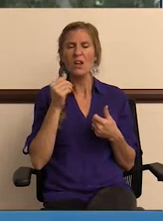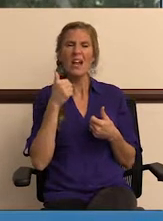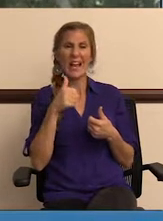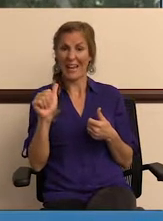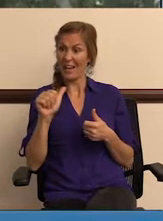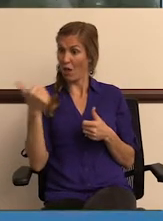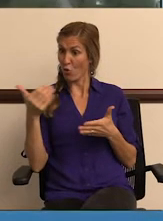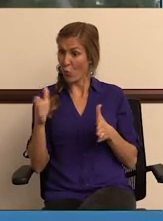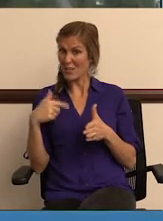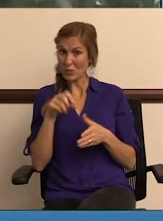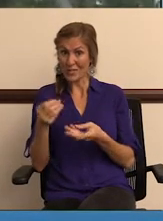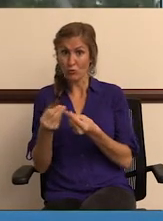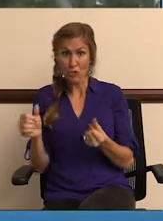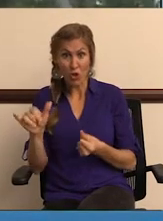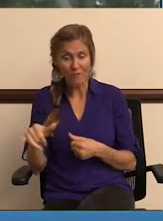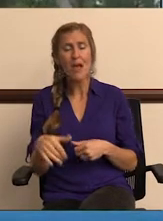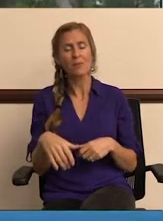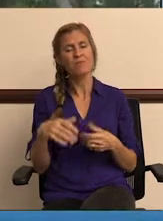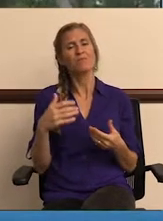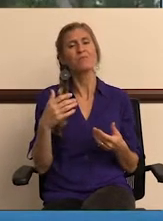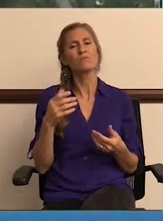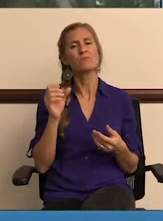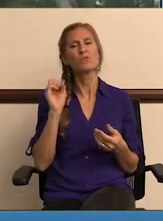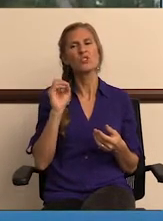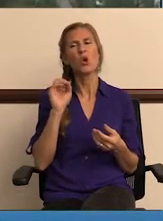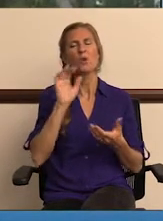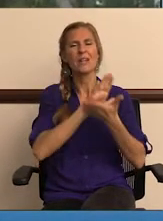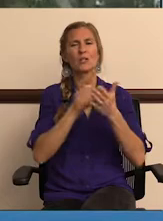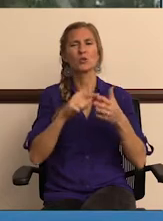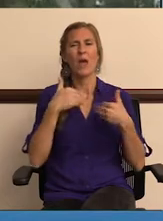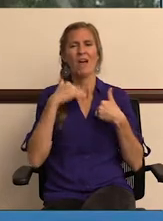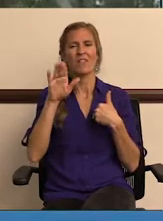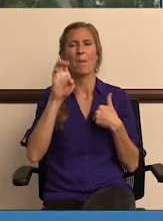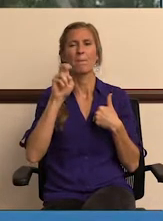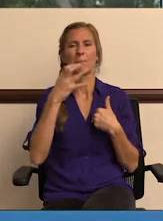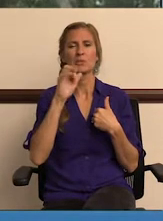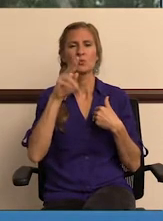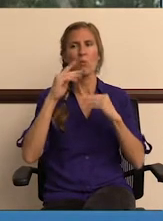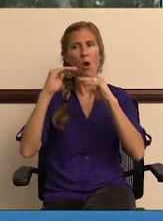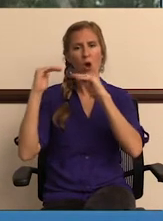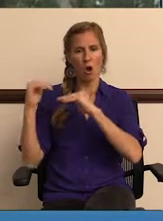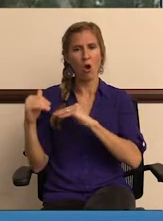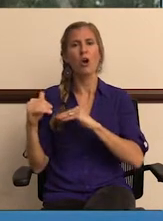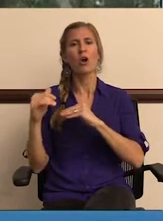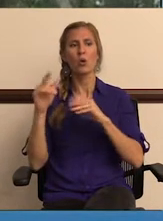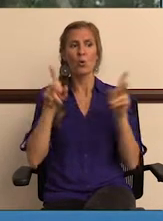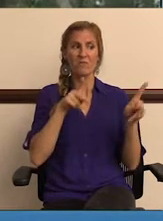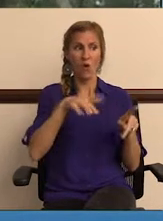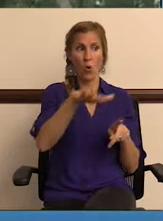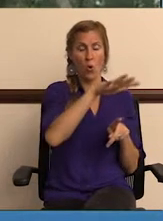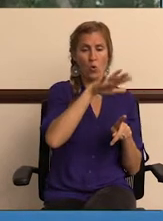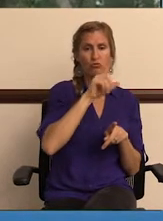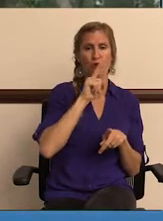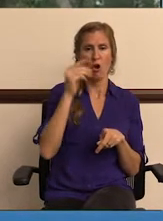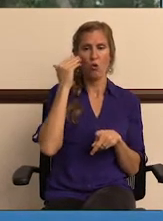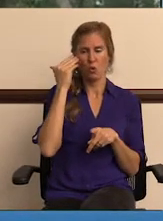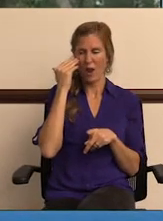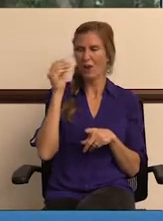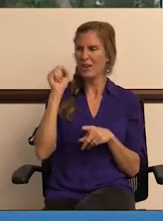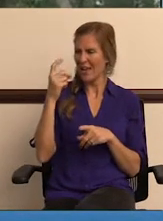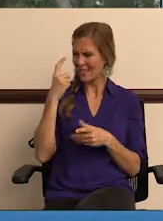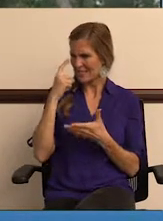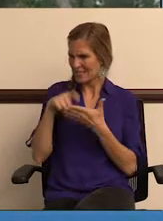And are there ways that we can solve that? Yeah. It allows us to do that data benchmarking. I know it's a little different, but in utilities, as folks are aware,